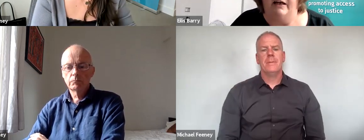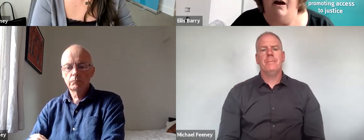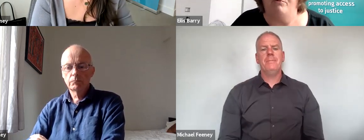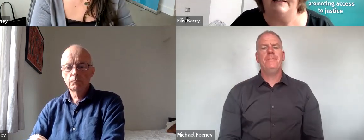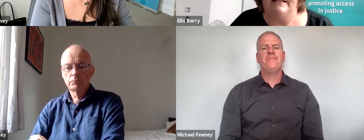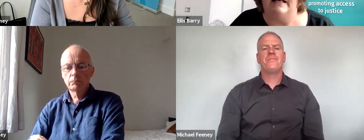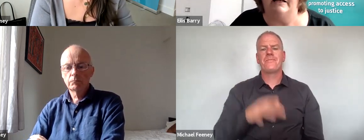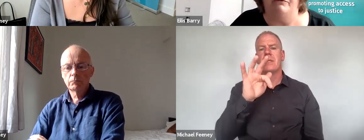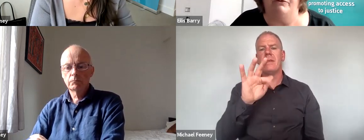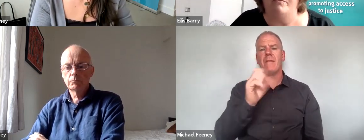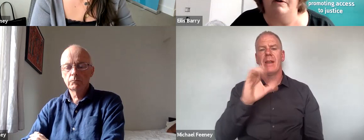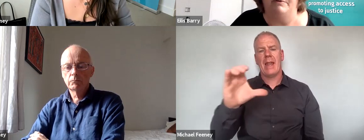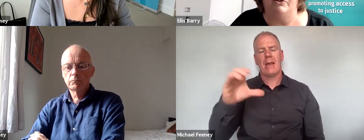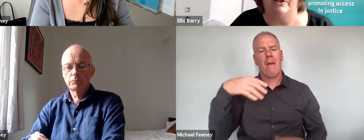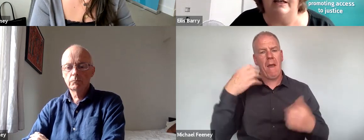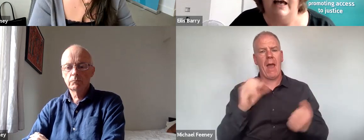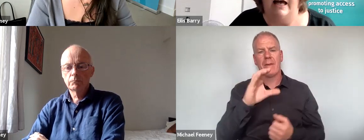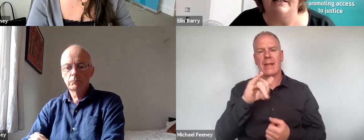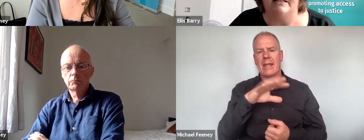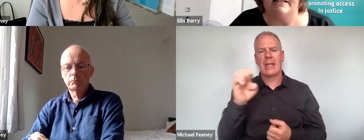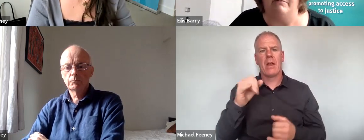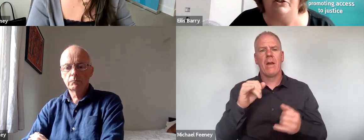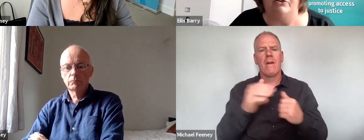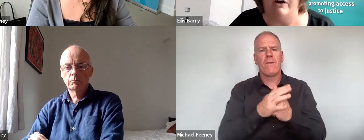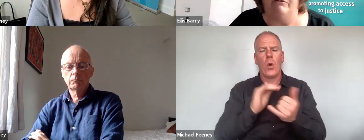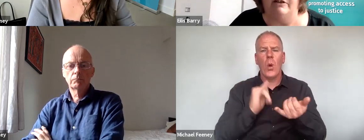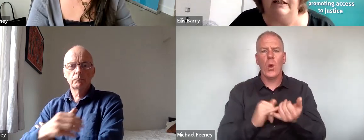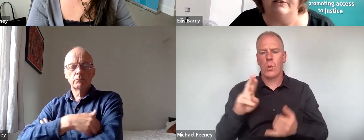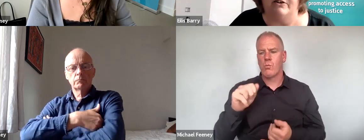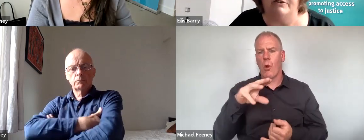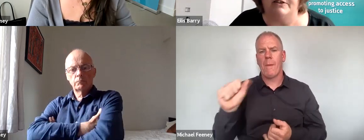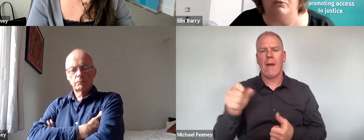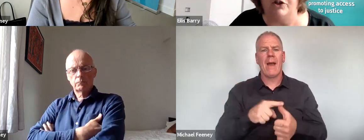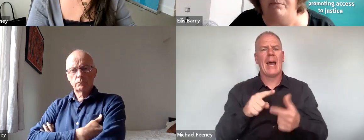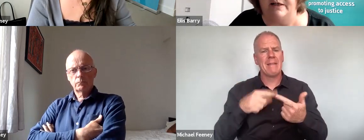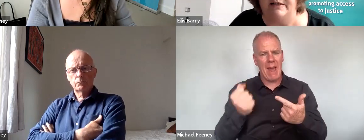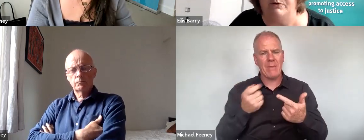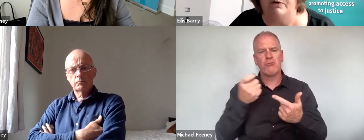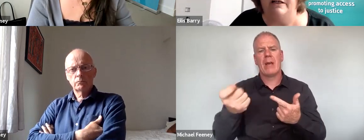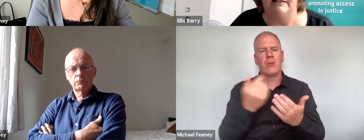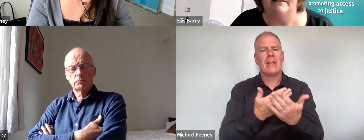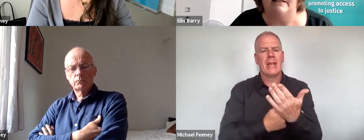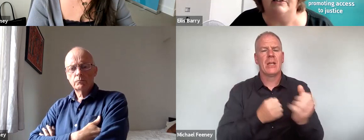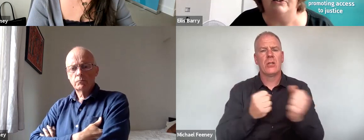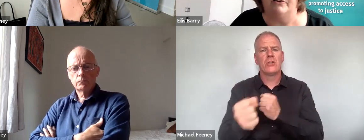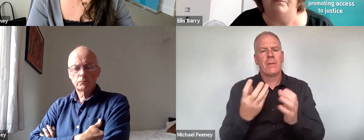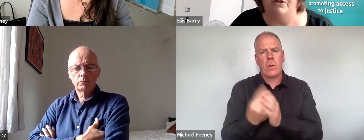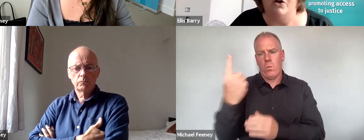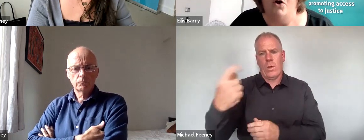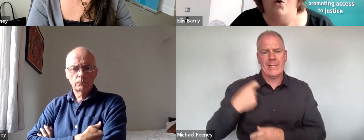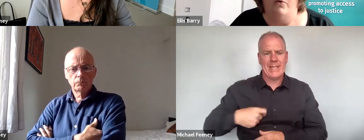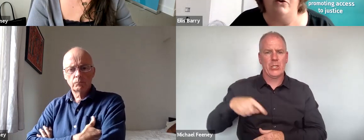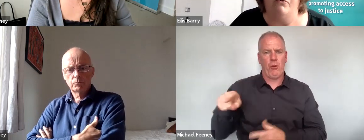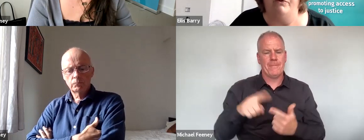FLAC operates a clinic for the Roma community and has established a Traveller Legal Services which operates with one legal solicitor.